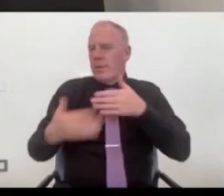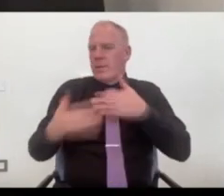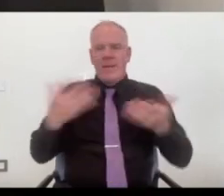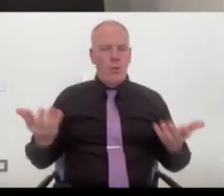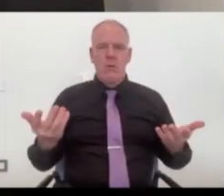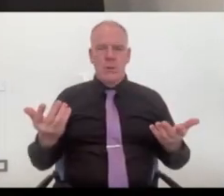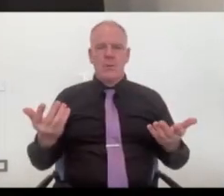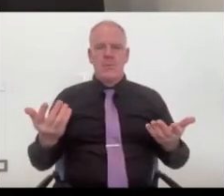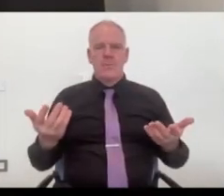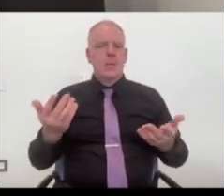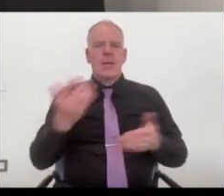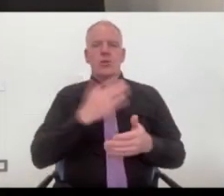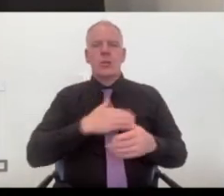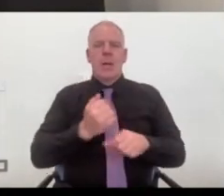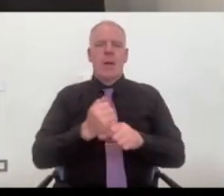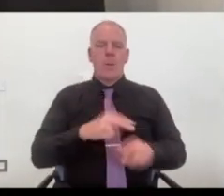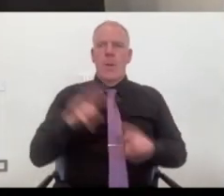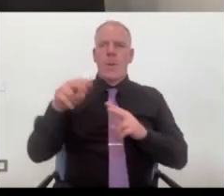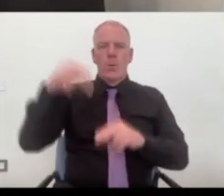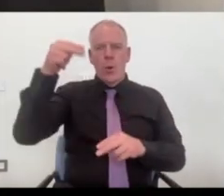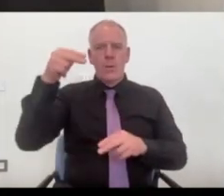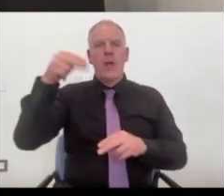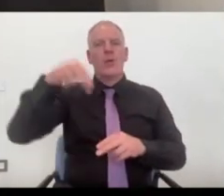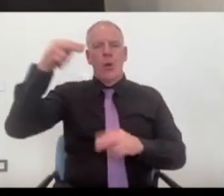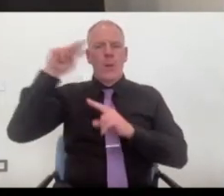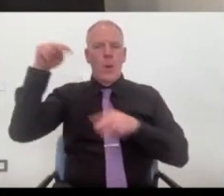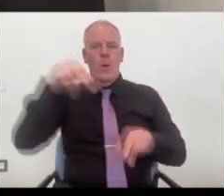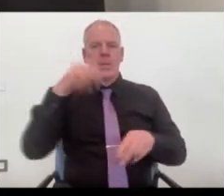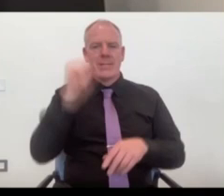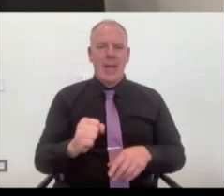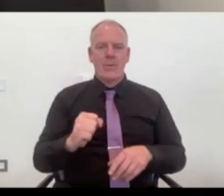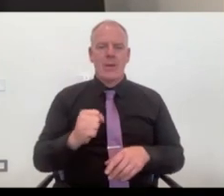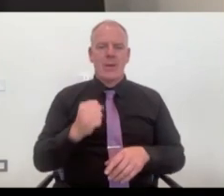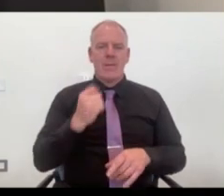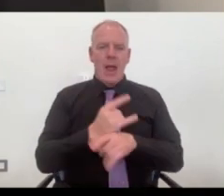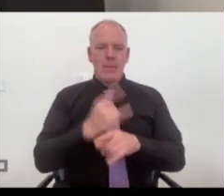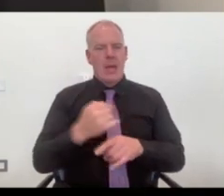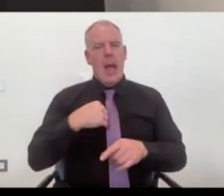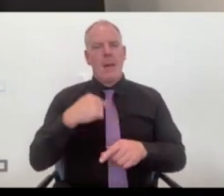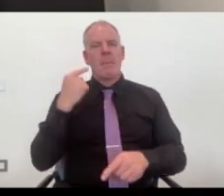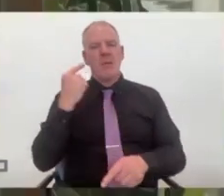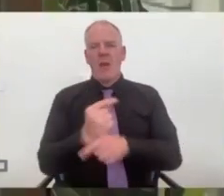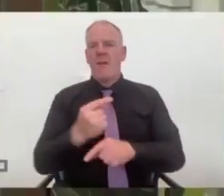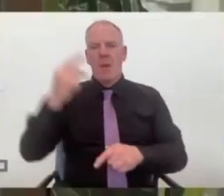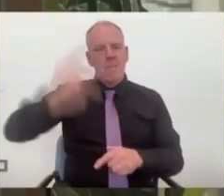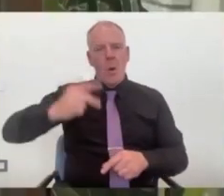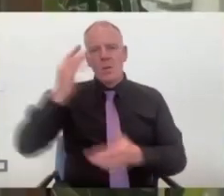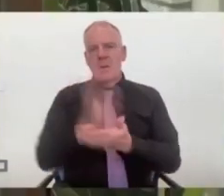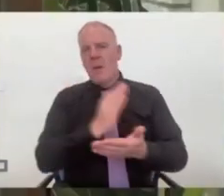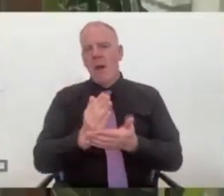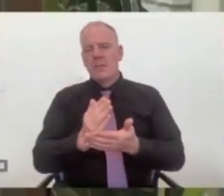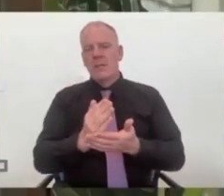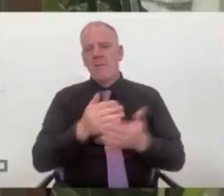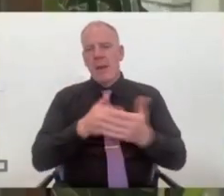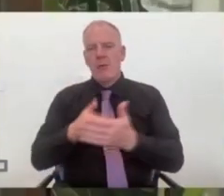not just the south, looking north, it's the north looking south. And yeah, I've probably been on both sides of that conversation. Thank you so much. And I'm now